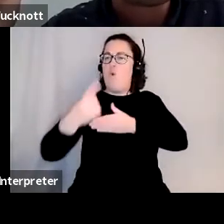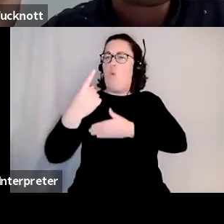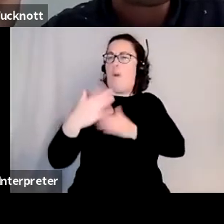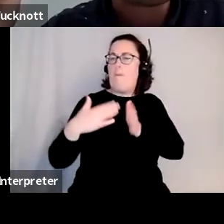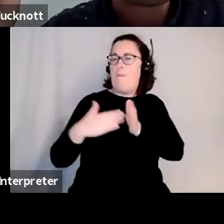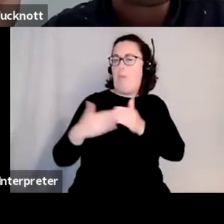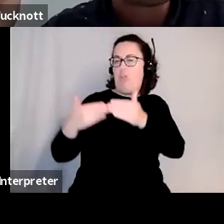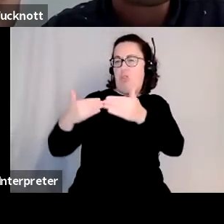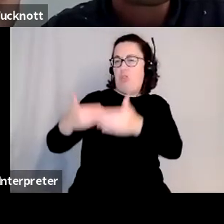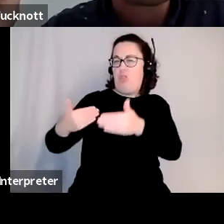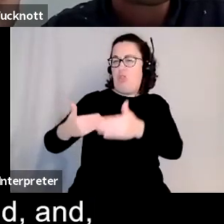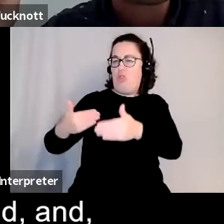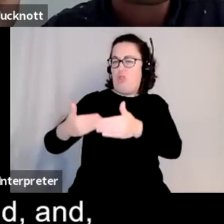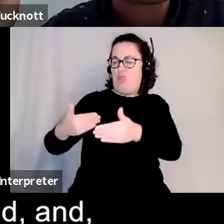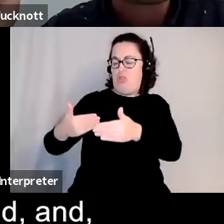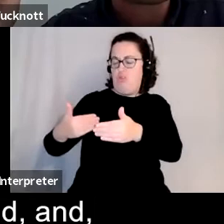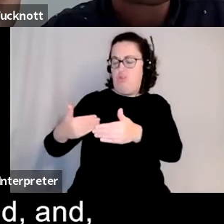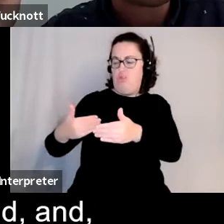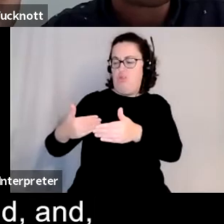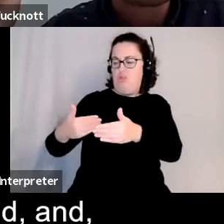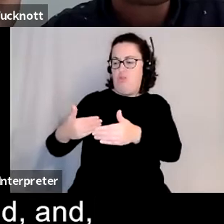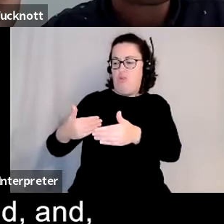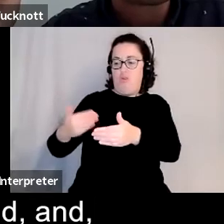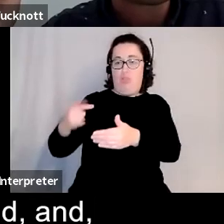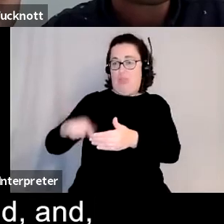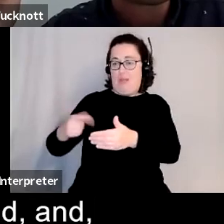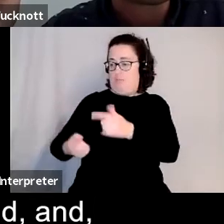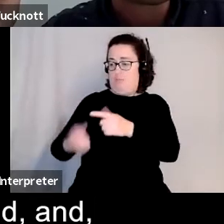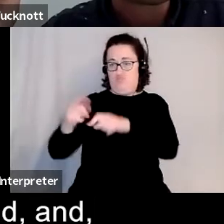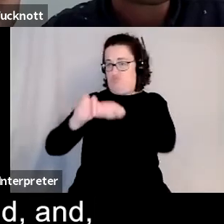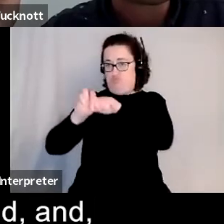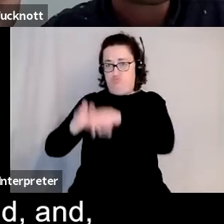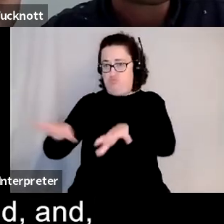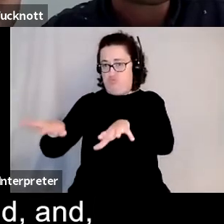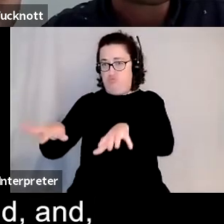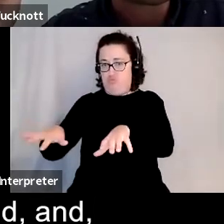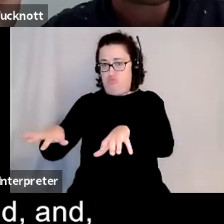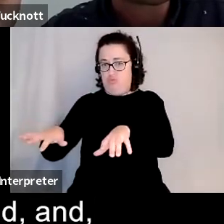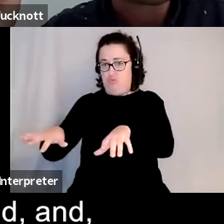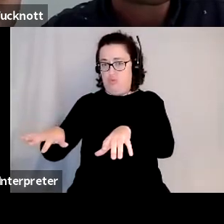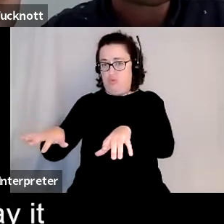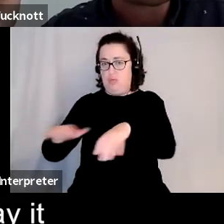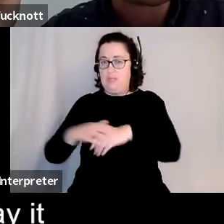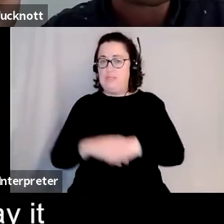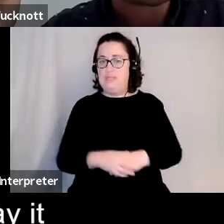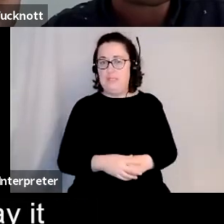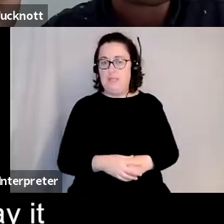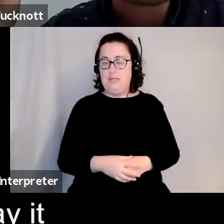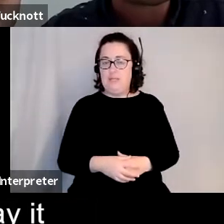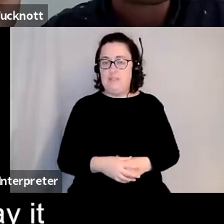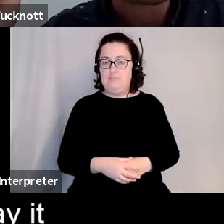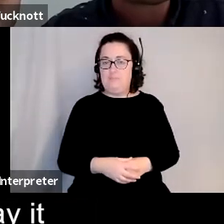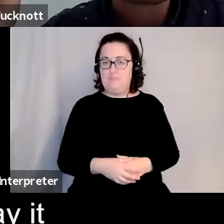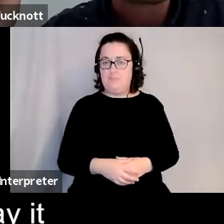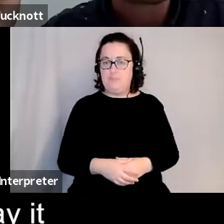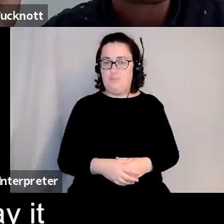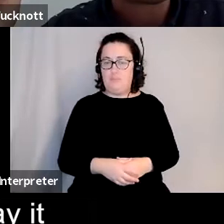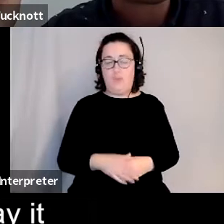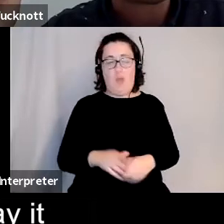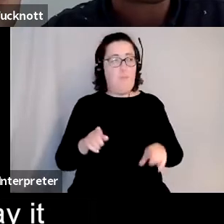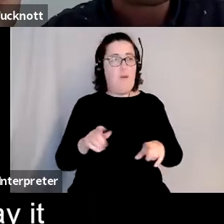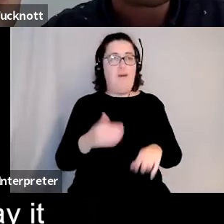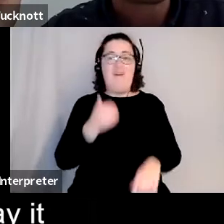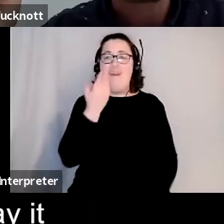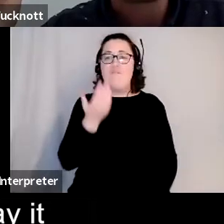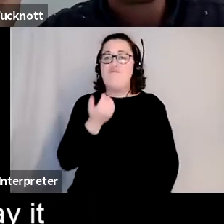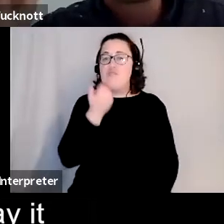you know that happening and and and you know it was a it was kind of bizarre like virtually every day it would be